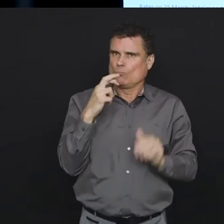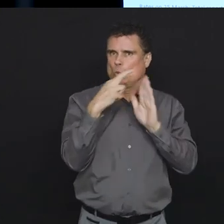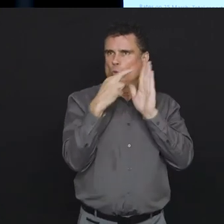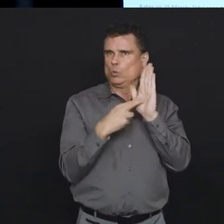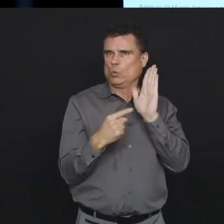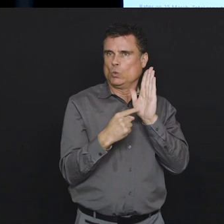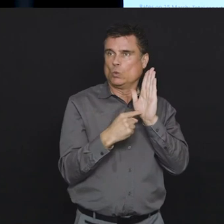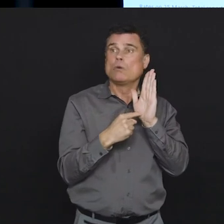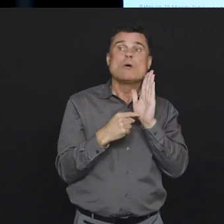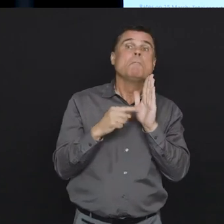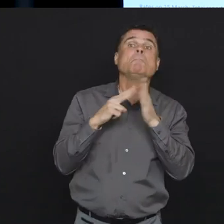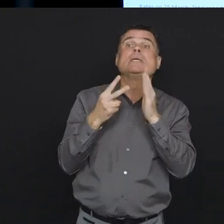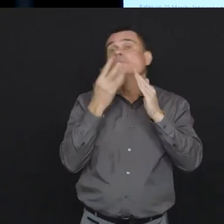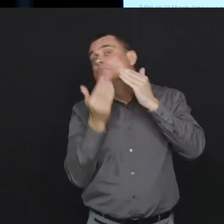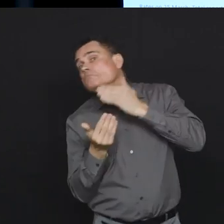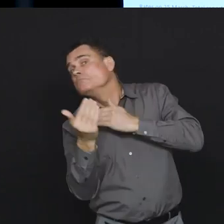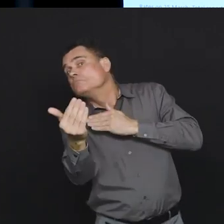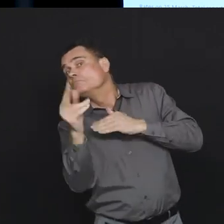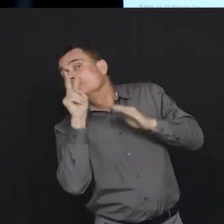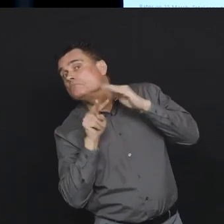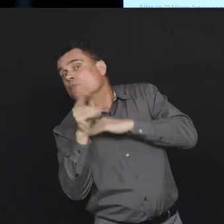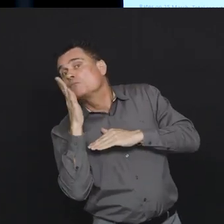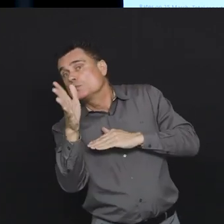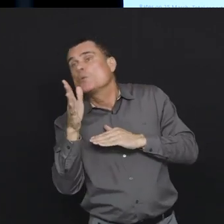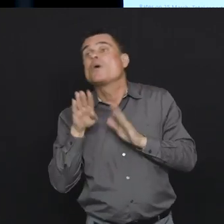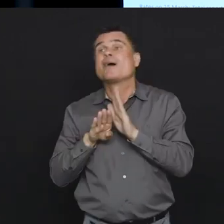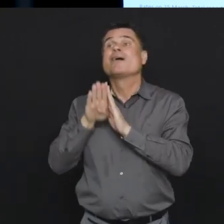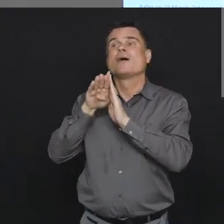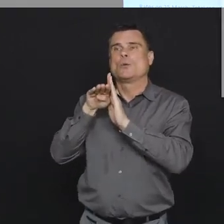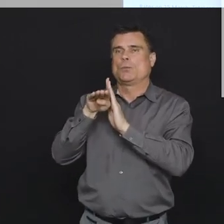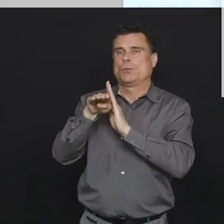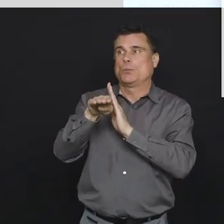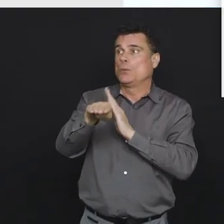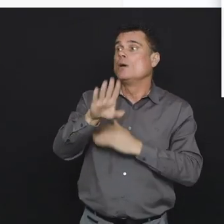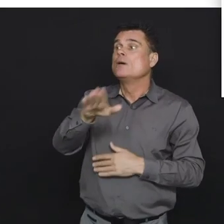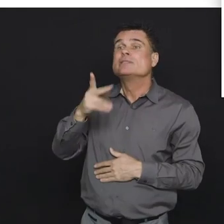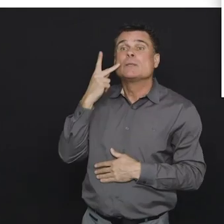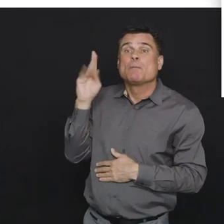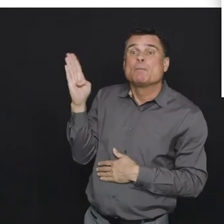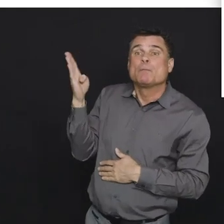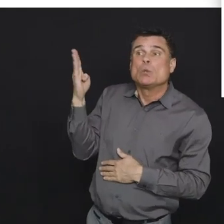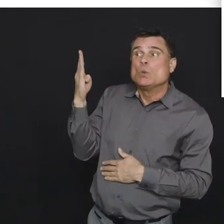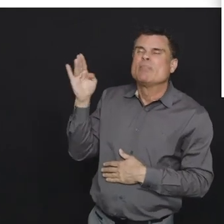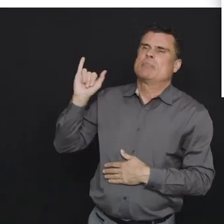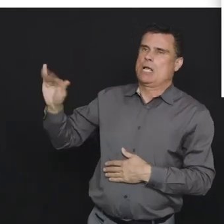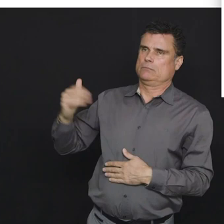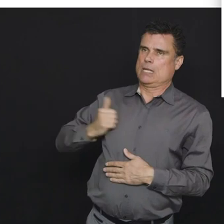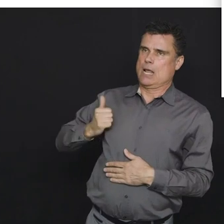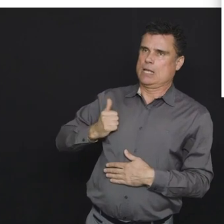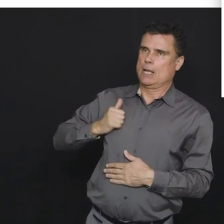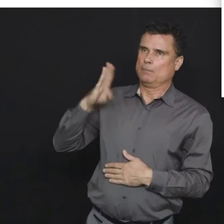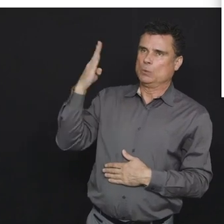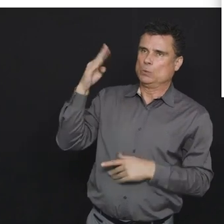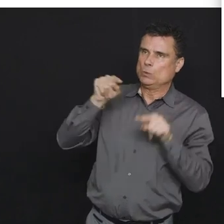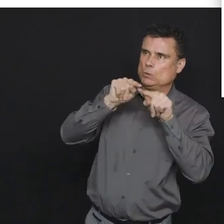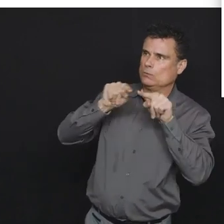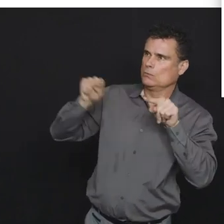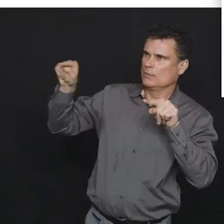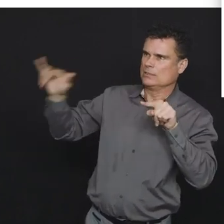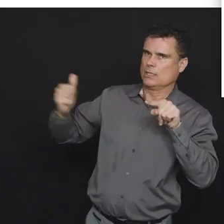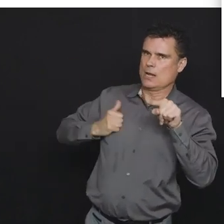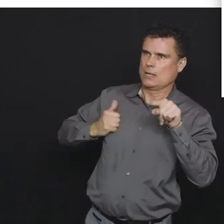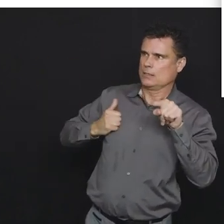the coming weeks and that's what we'll be watching going forward. finally just so you know that the blue line on there